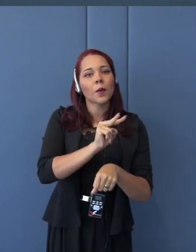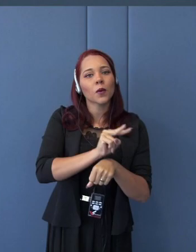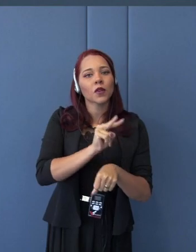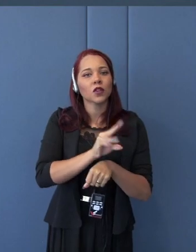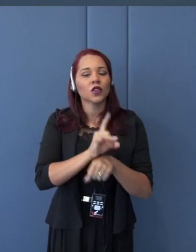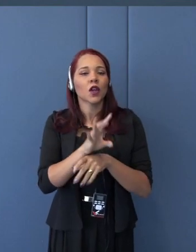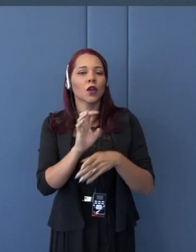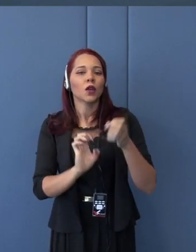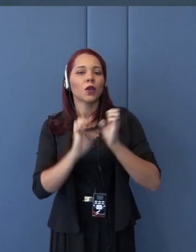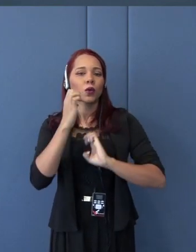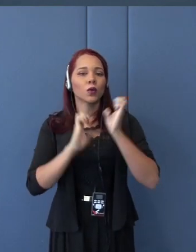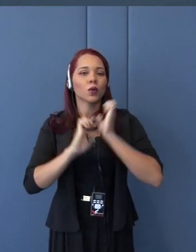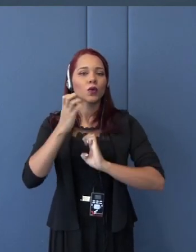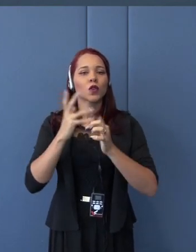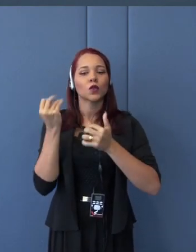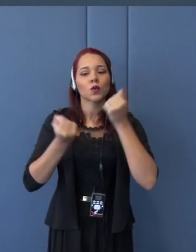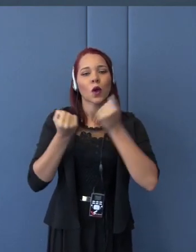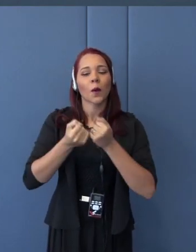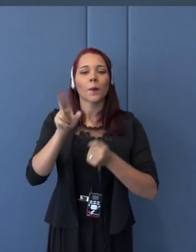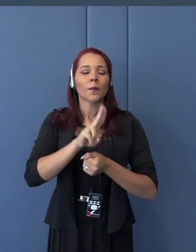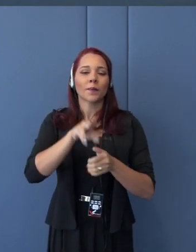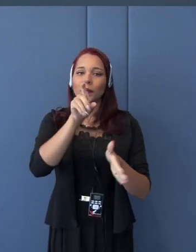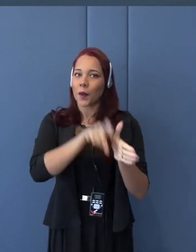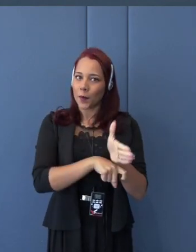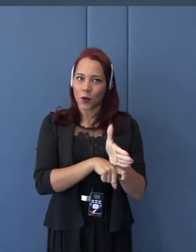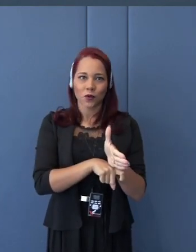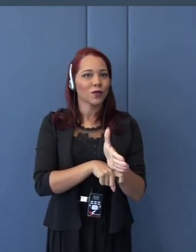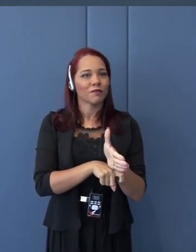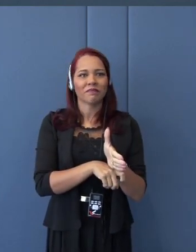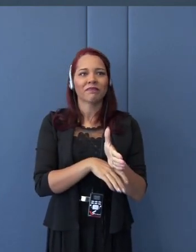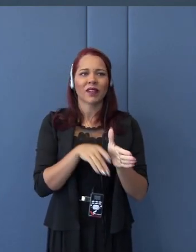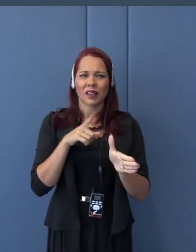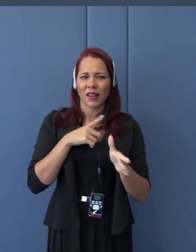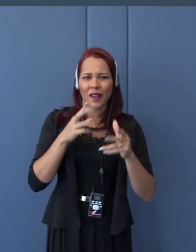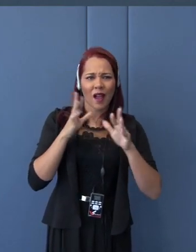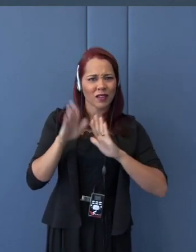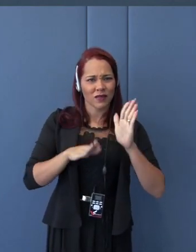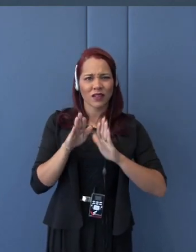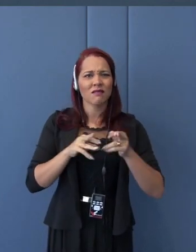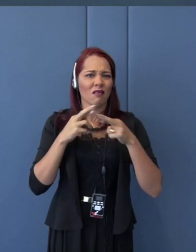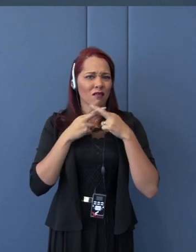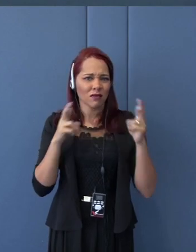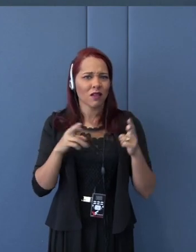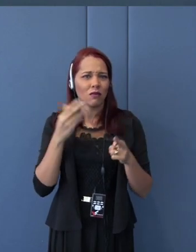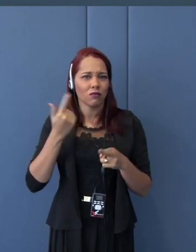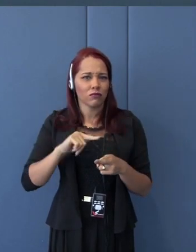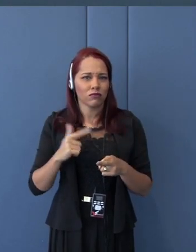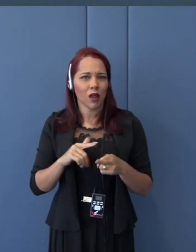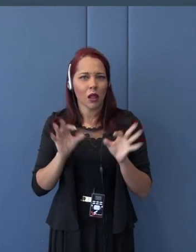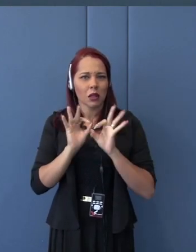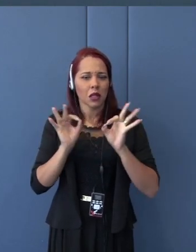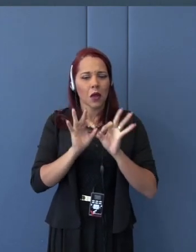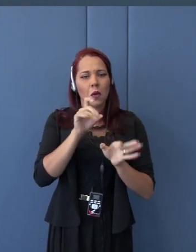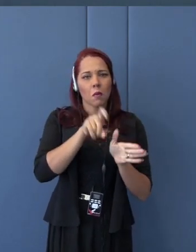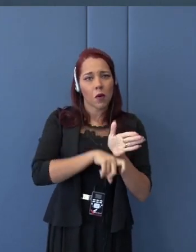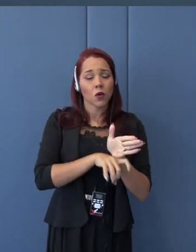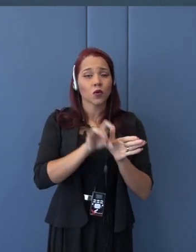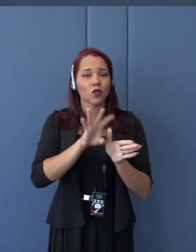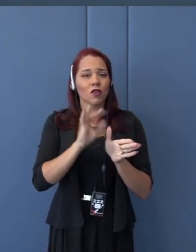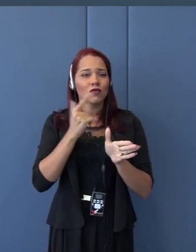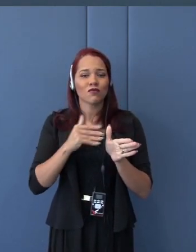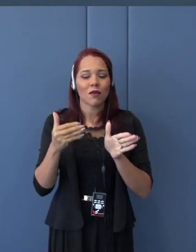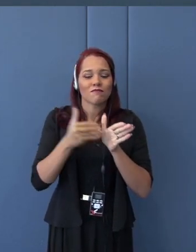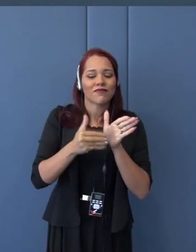tariffs. Some complain that, okay, there will be no duties, but there is also non-tariff barriers. Okay, that